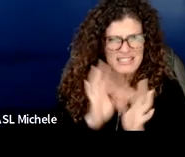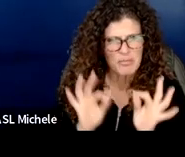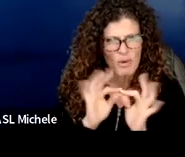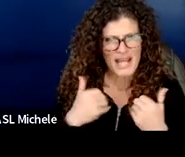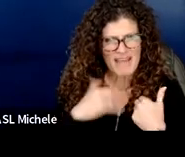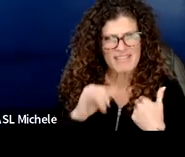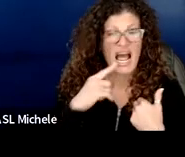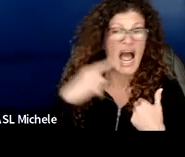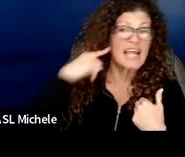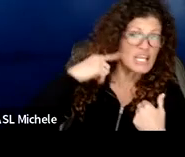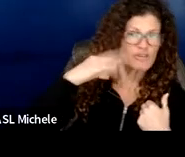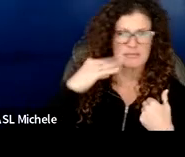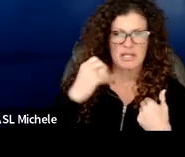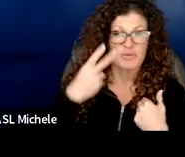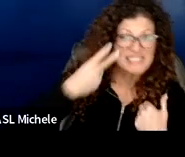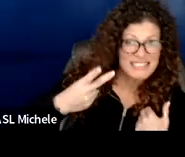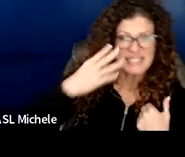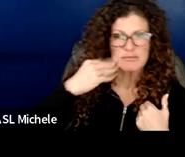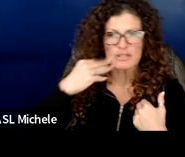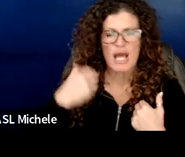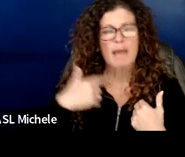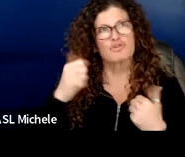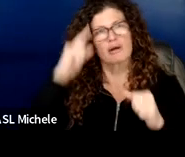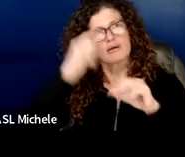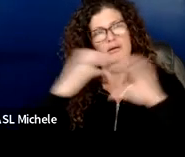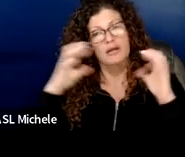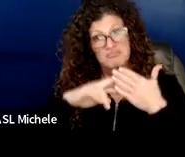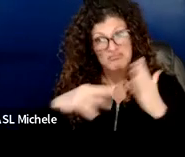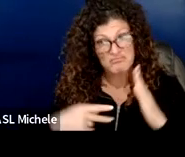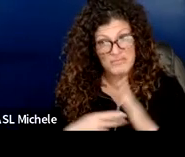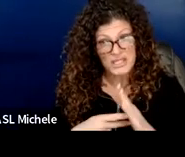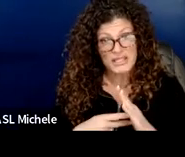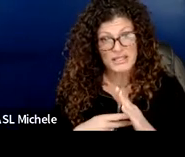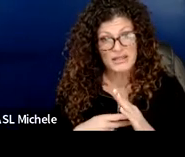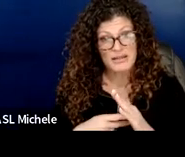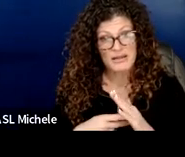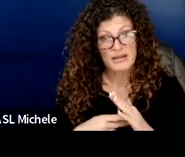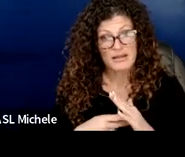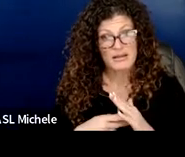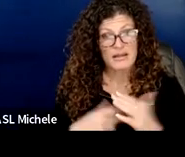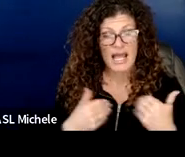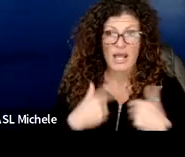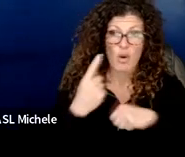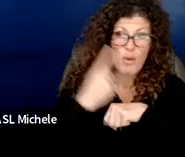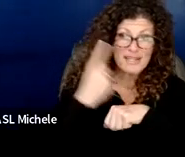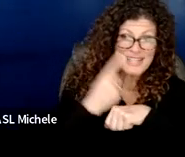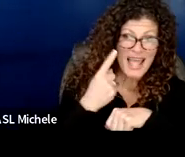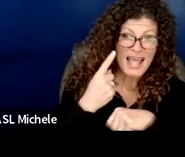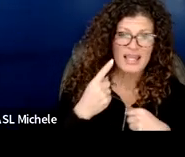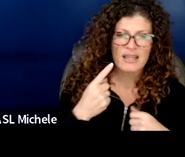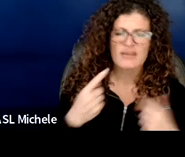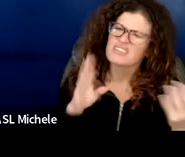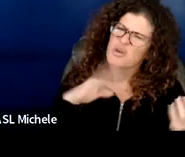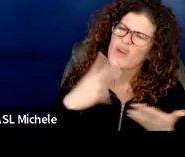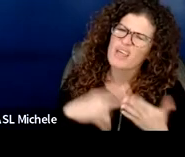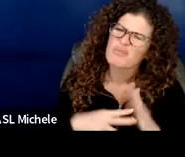experience or i see experience i'm trying to understand does that mean okay experience i had one day or you know maybe you know what i mean